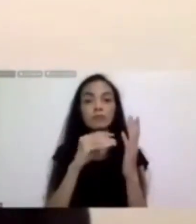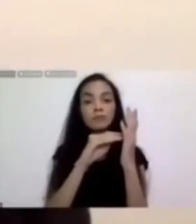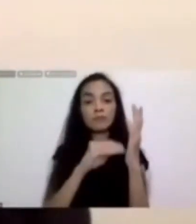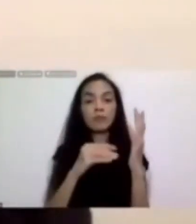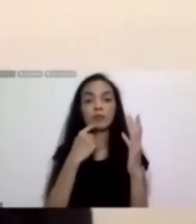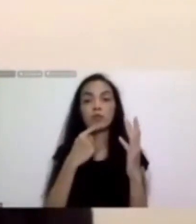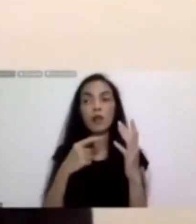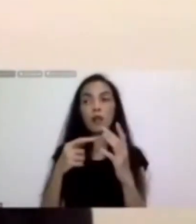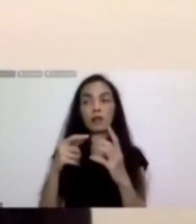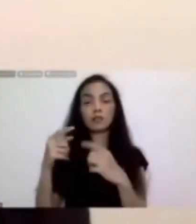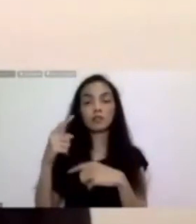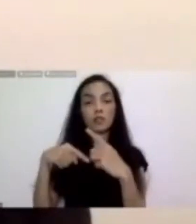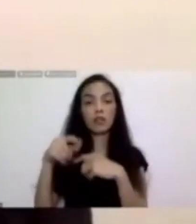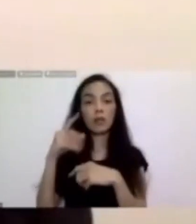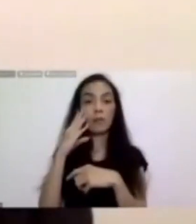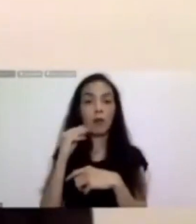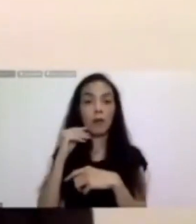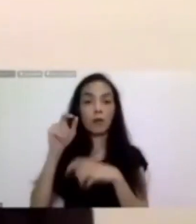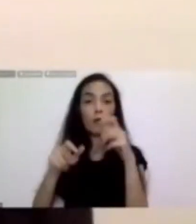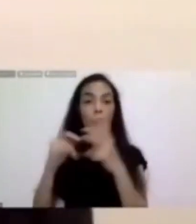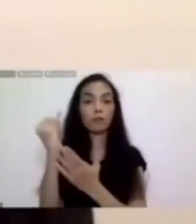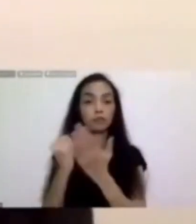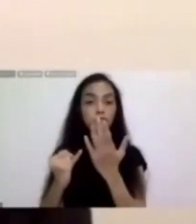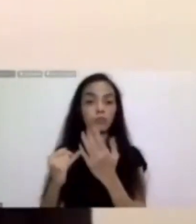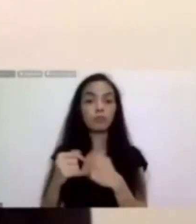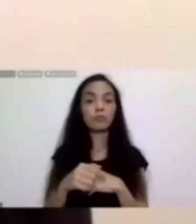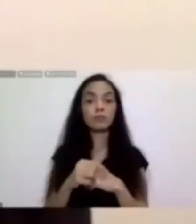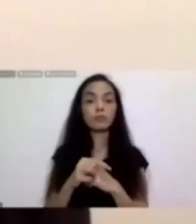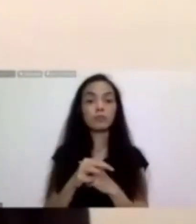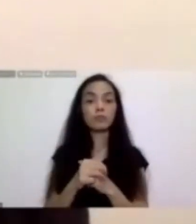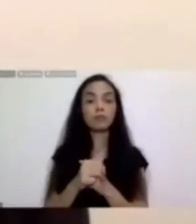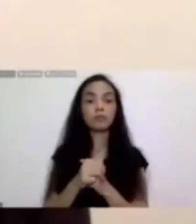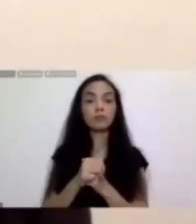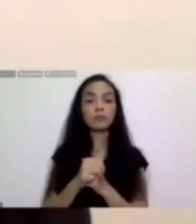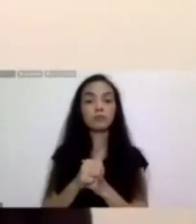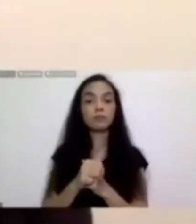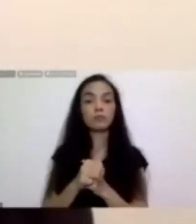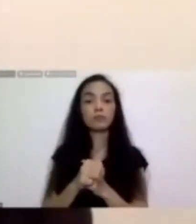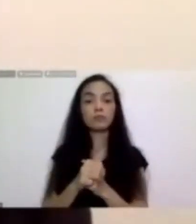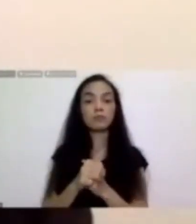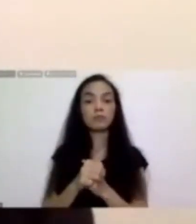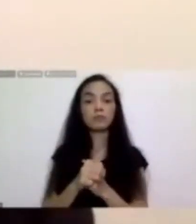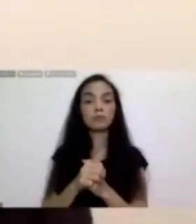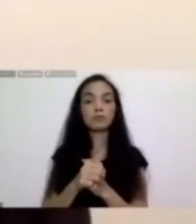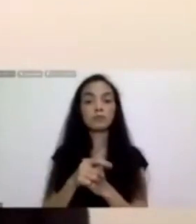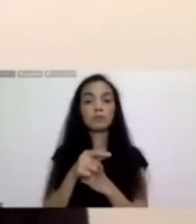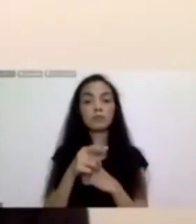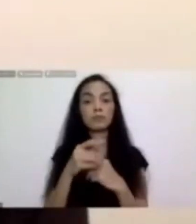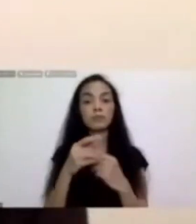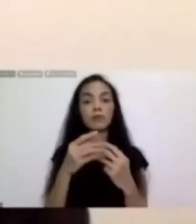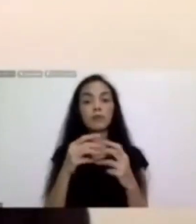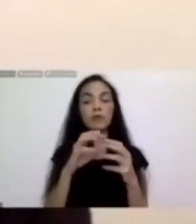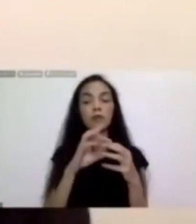MAP is an organization that sees itself as a type of node that reaches out into a network of